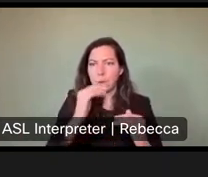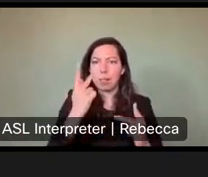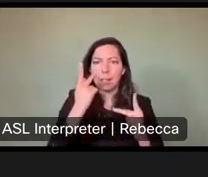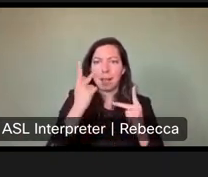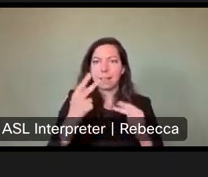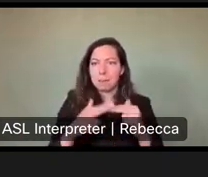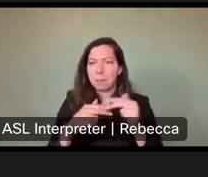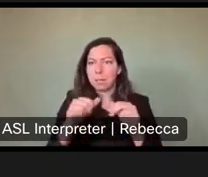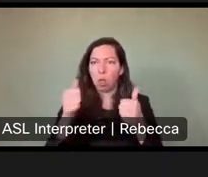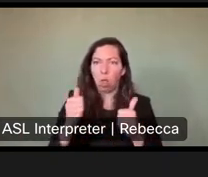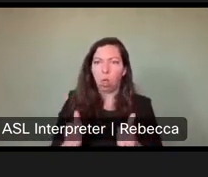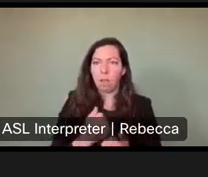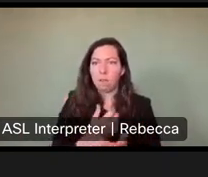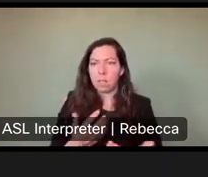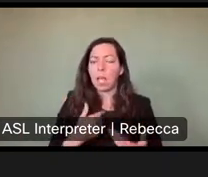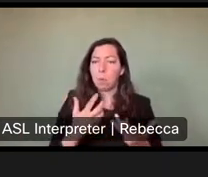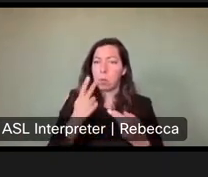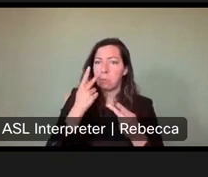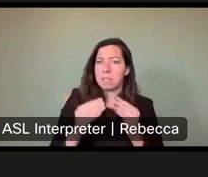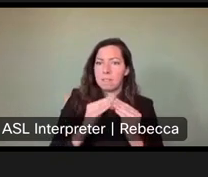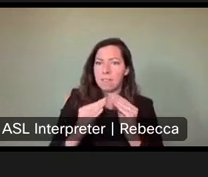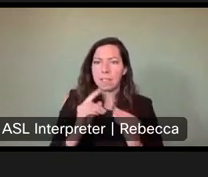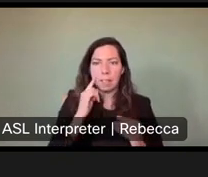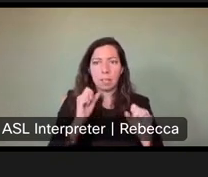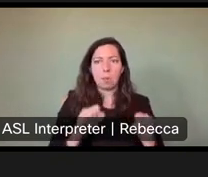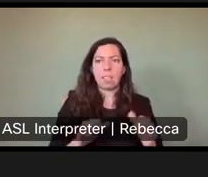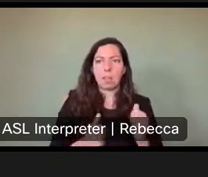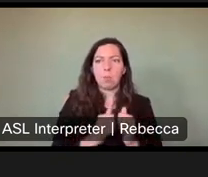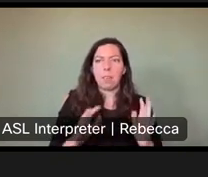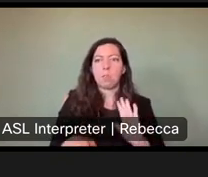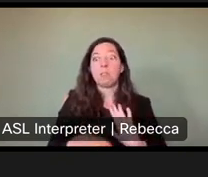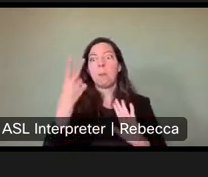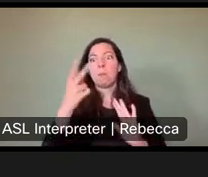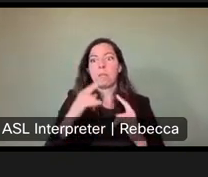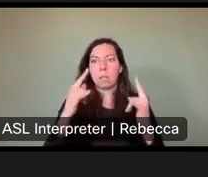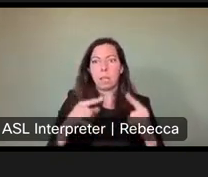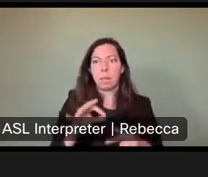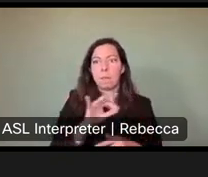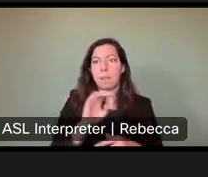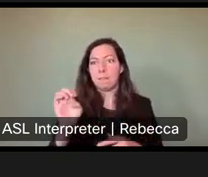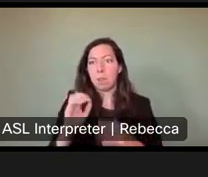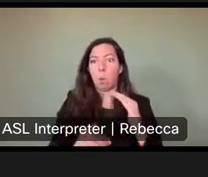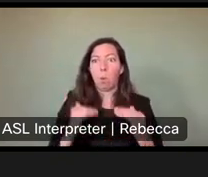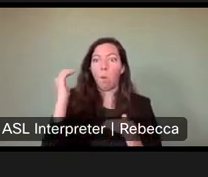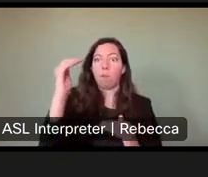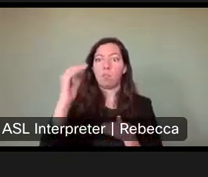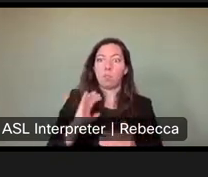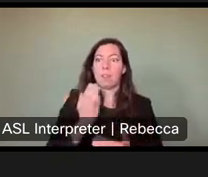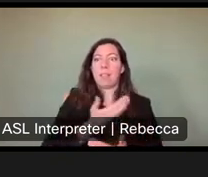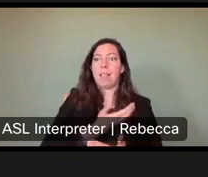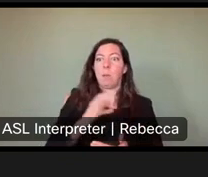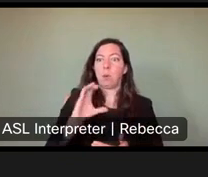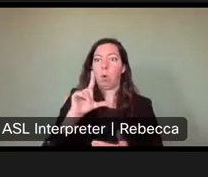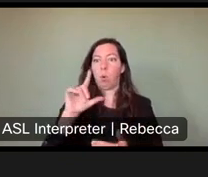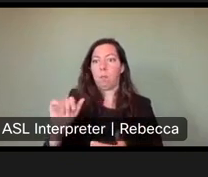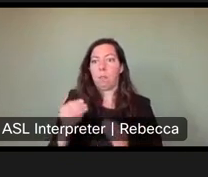want these to get fixed. I think we can do this without doubling the camping fee, overshooting inflation numbers. And cost of living levels in New Mexico.